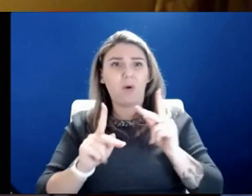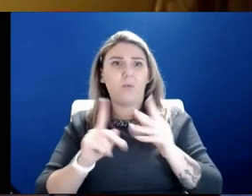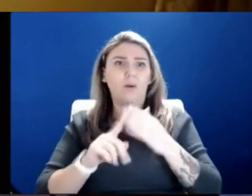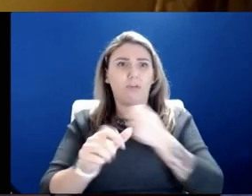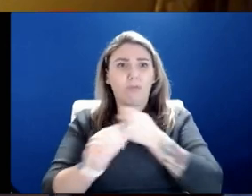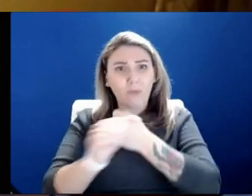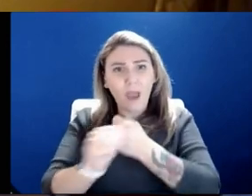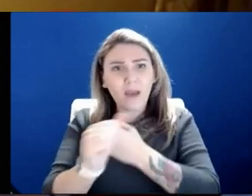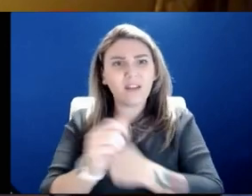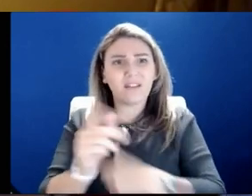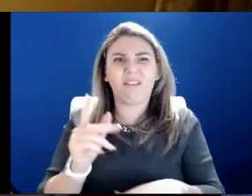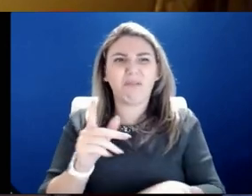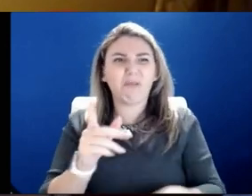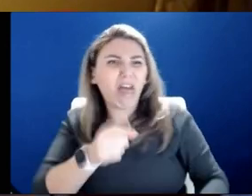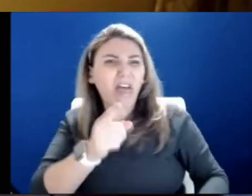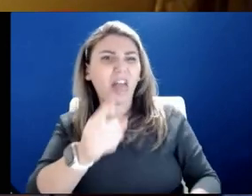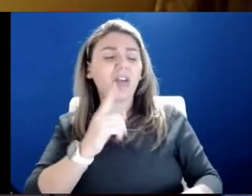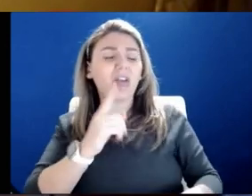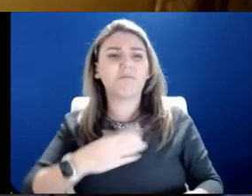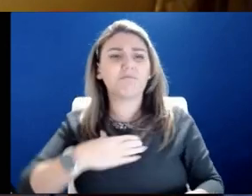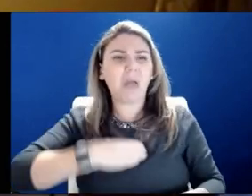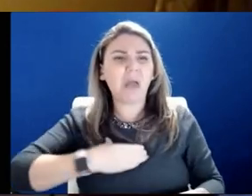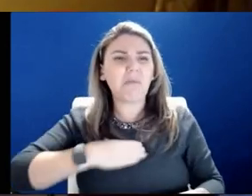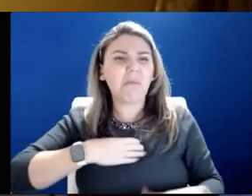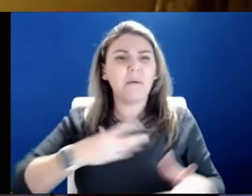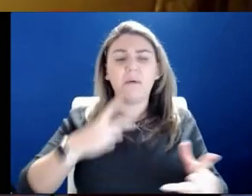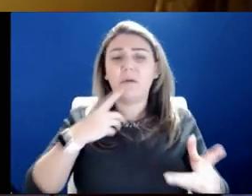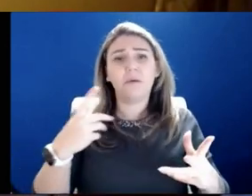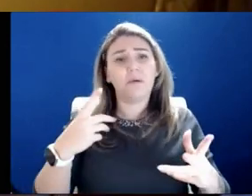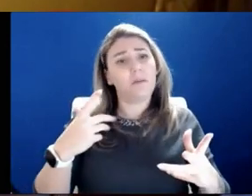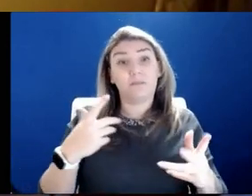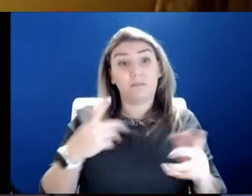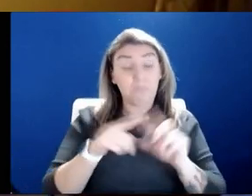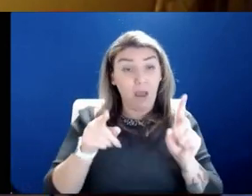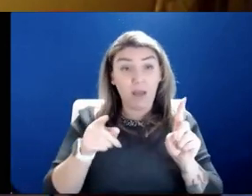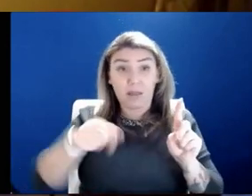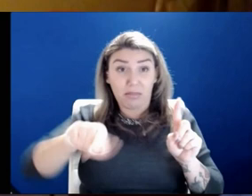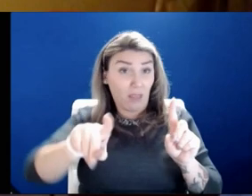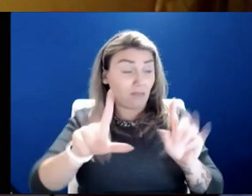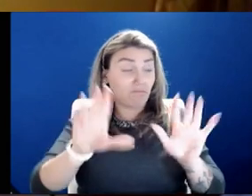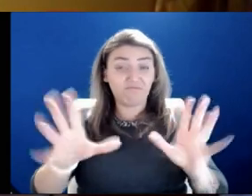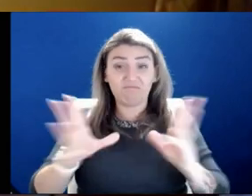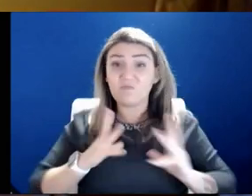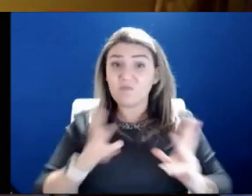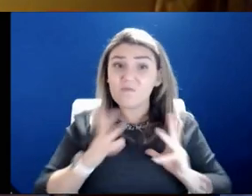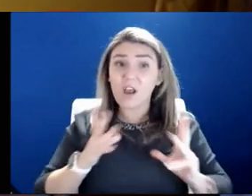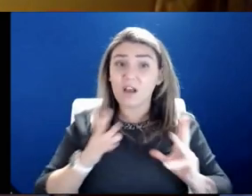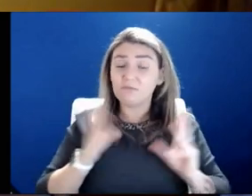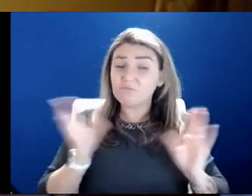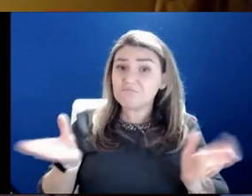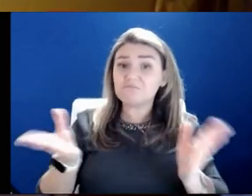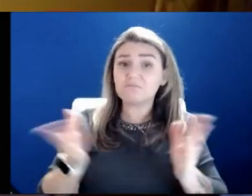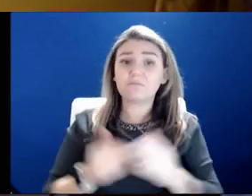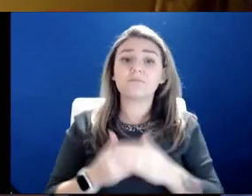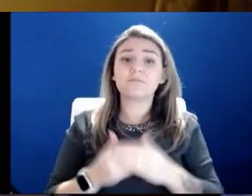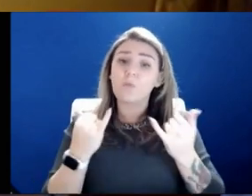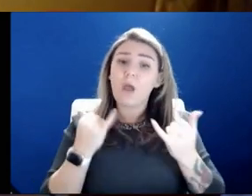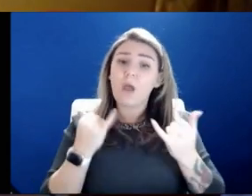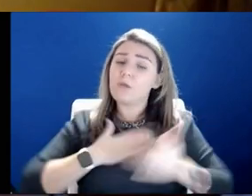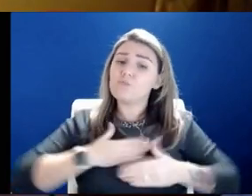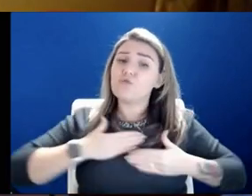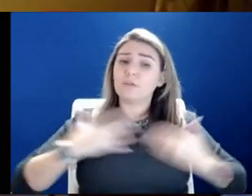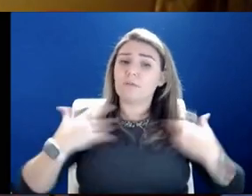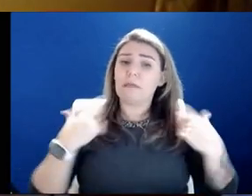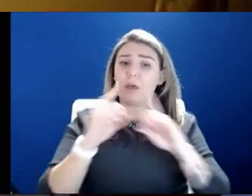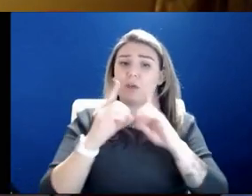you wish didn't exist in this country, state and city, um, but did in a lot of situations right now. I've appreciated that our health department staff